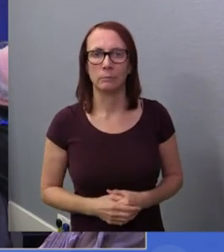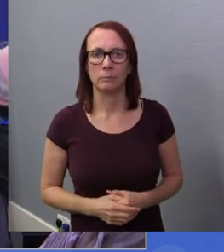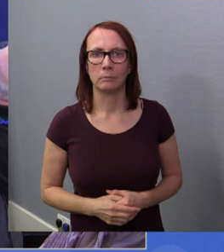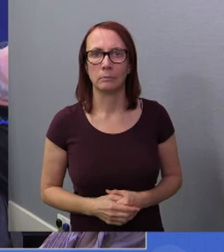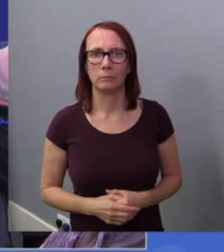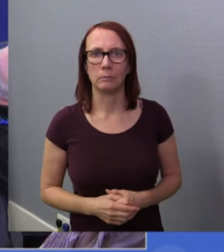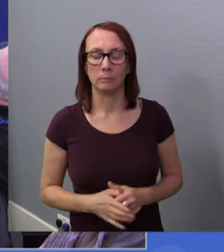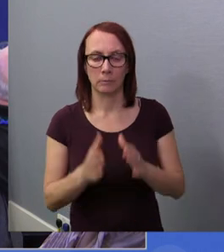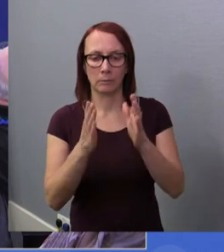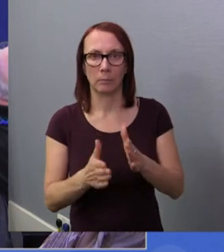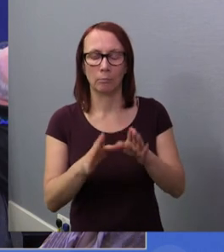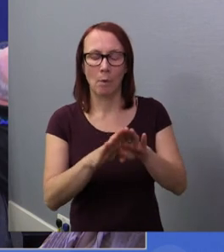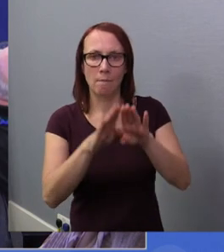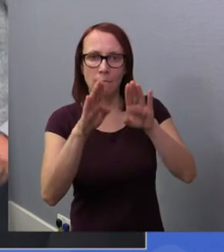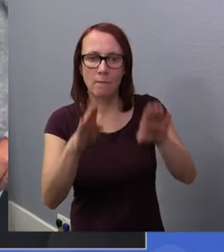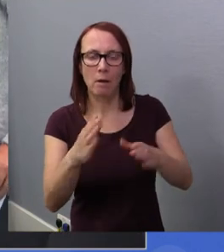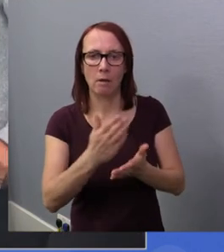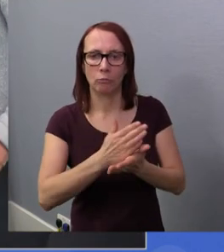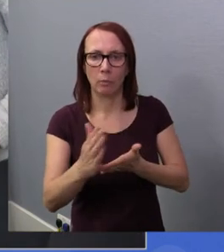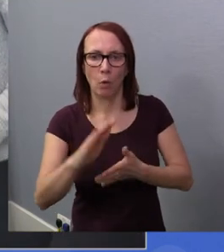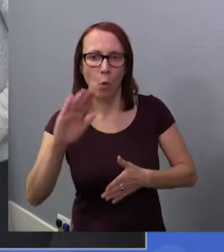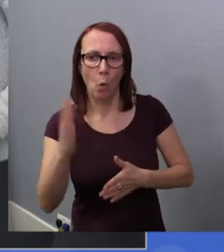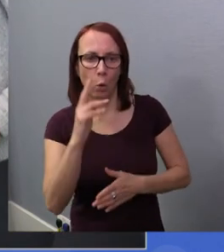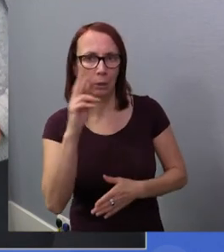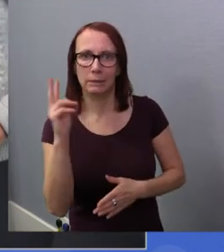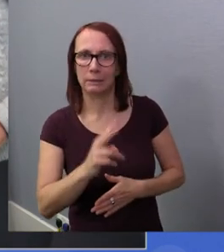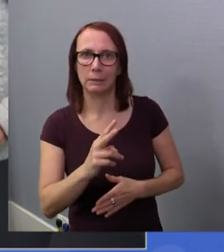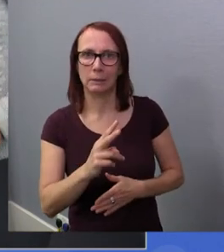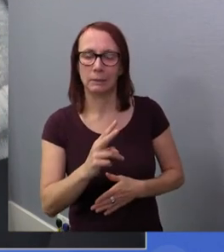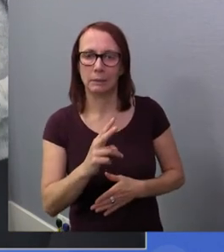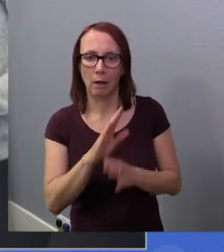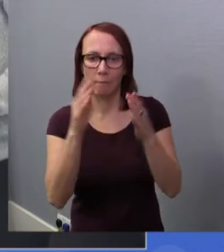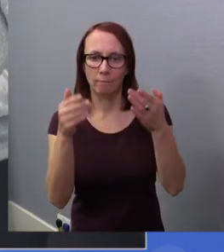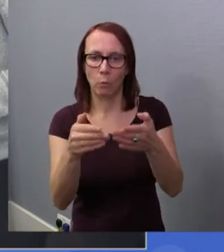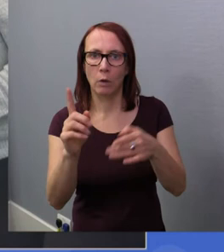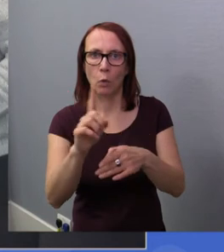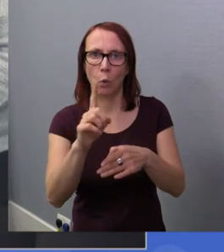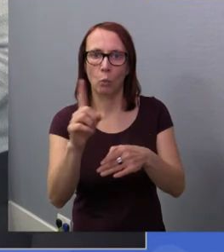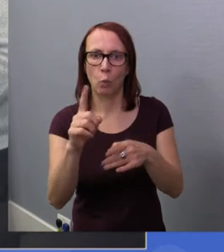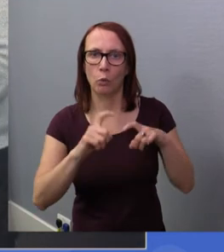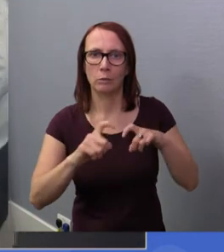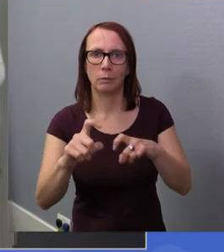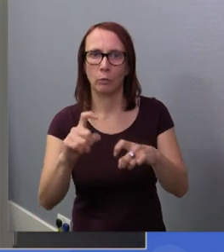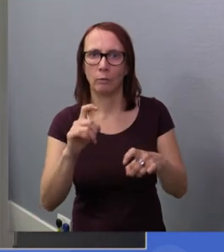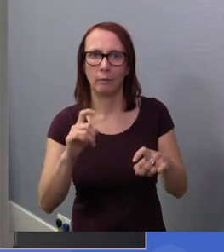fair and transparent to all citizens and focused on ensuring a sustainable environment for all.